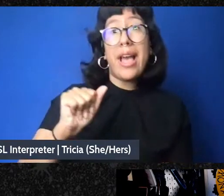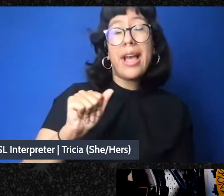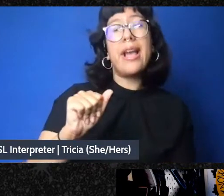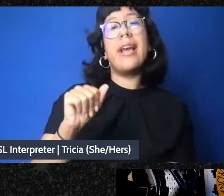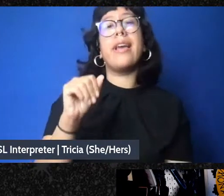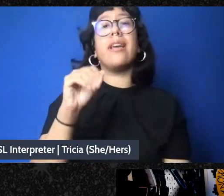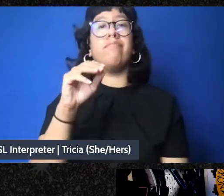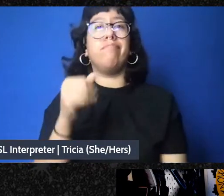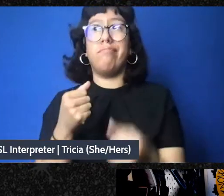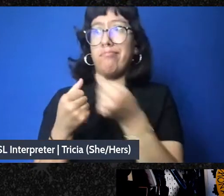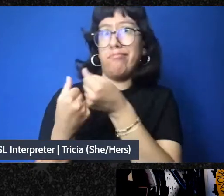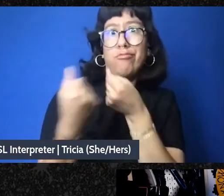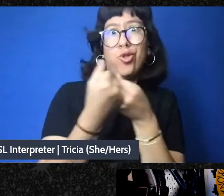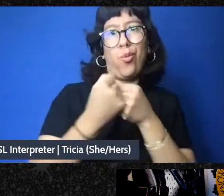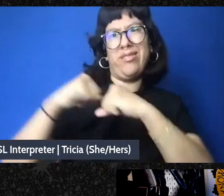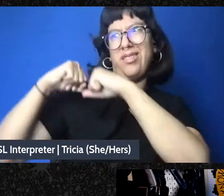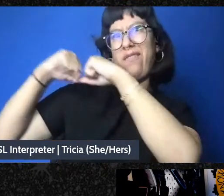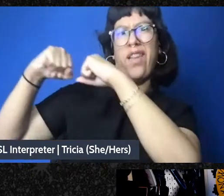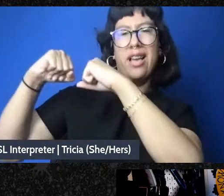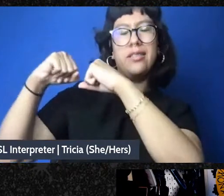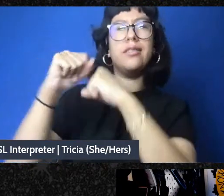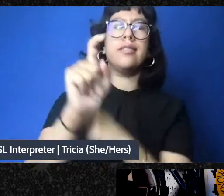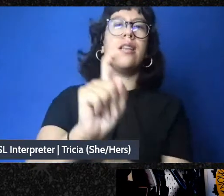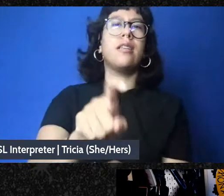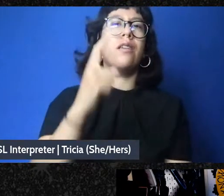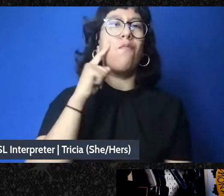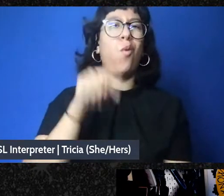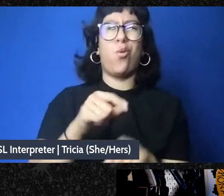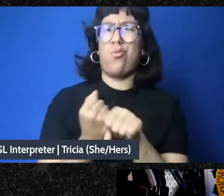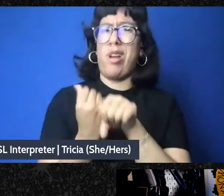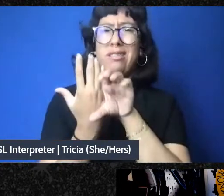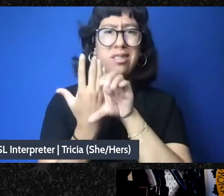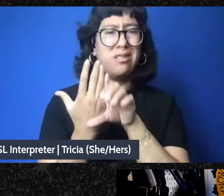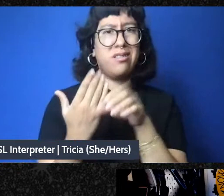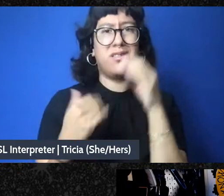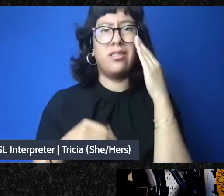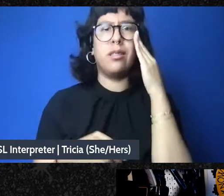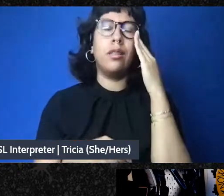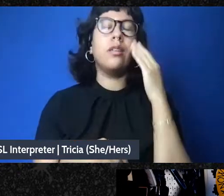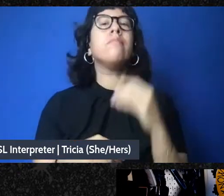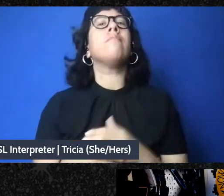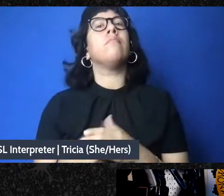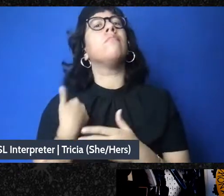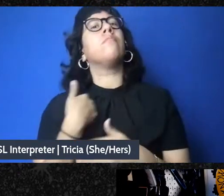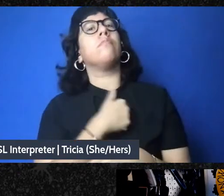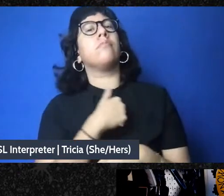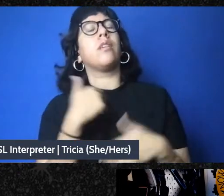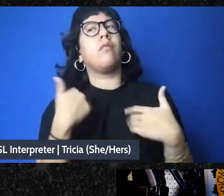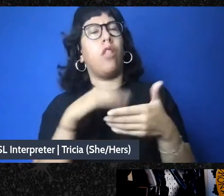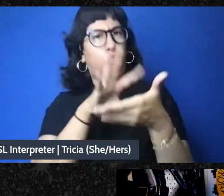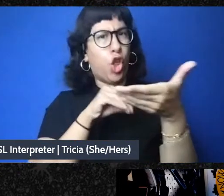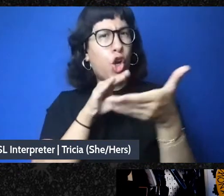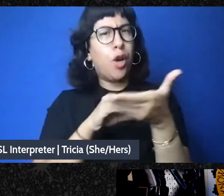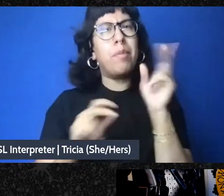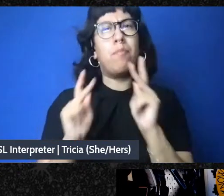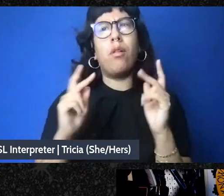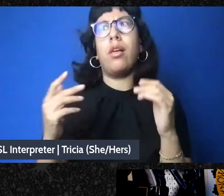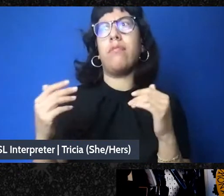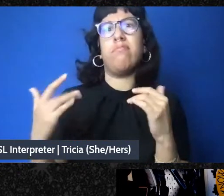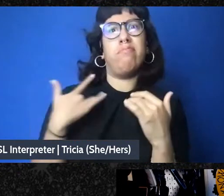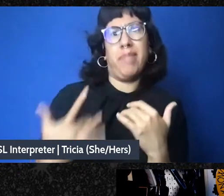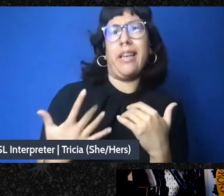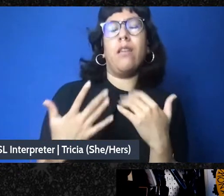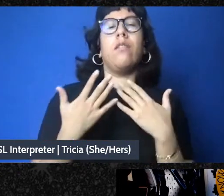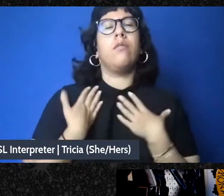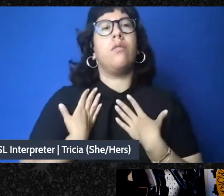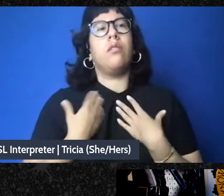in the face of a multitude of crises. More than anything, we've learned how people have an extraordinary tendency towards generosity in